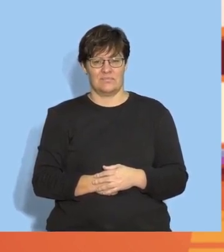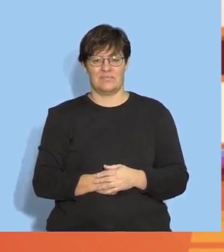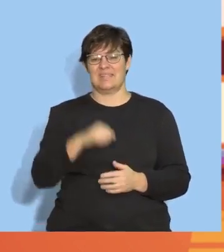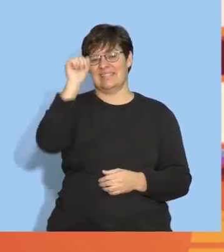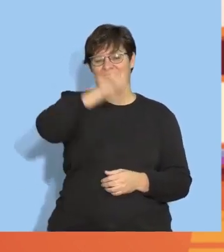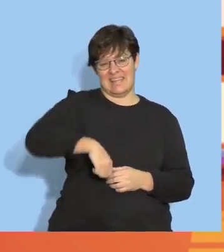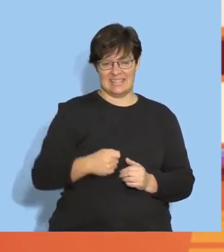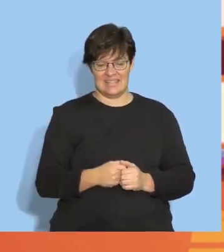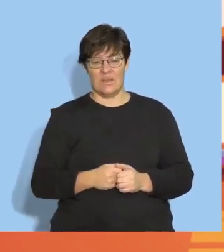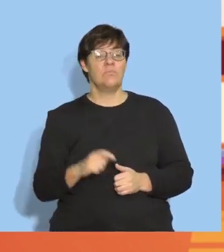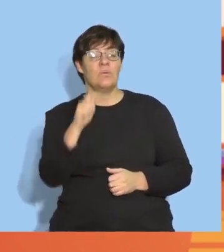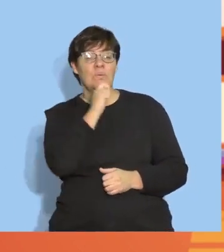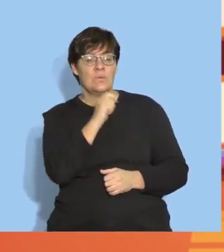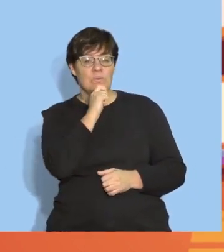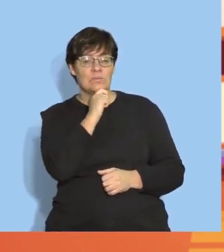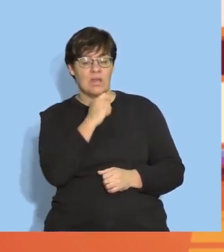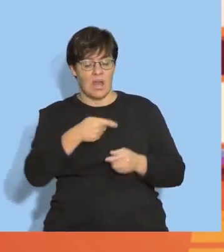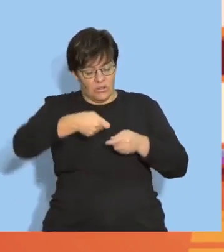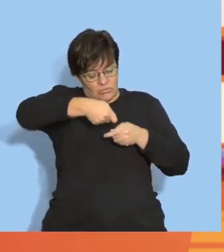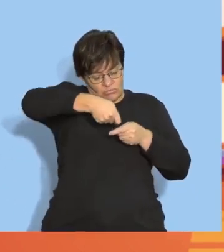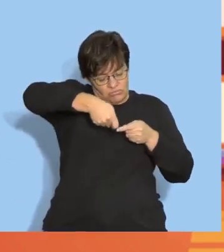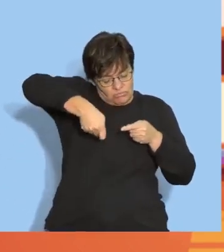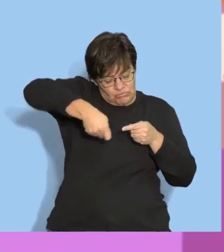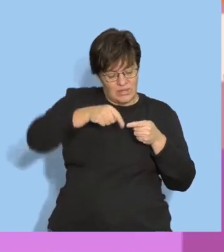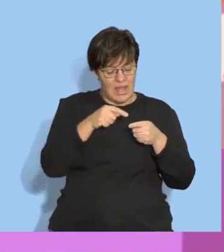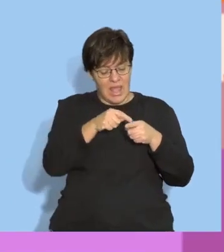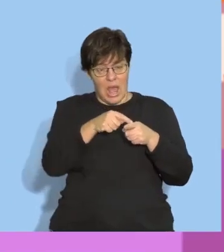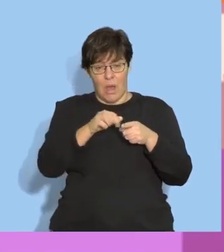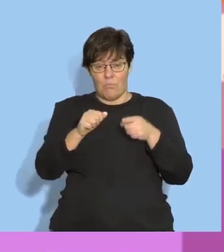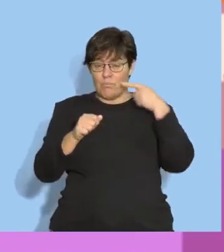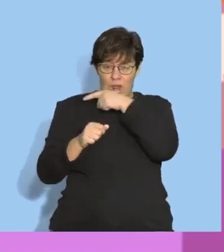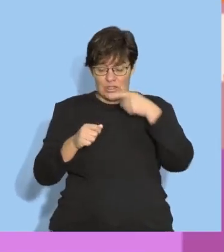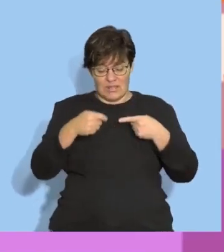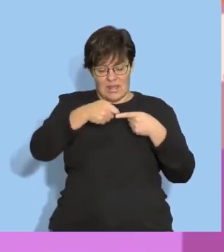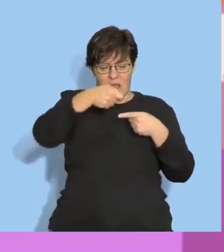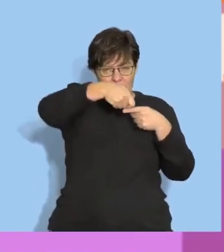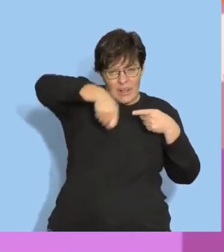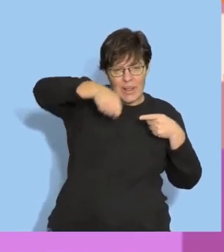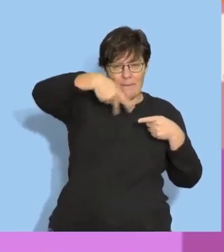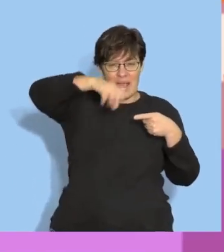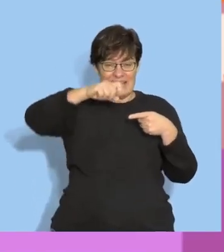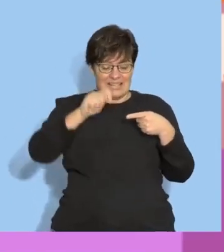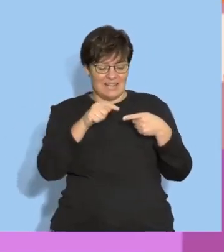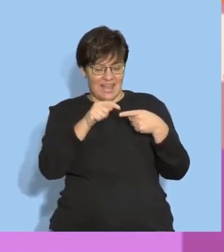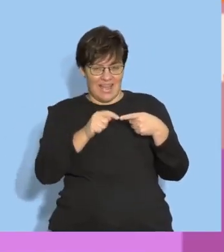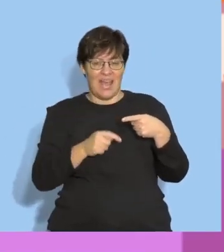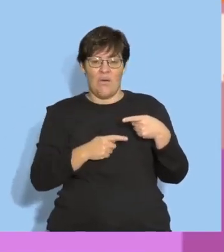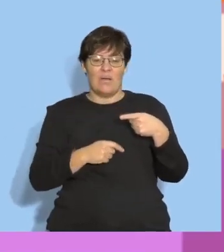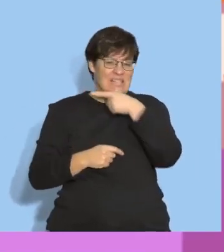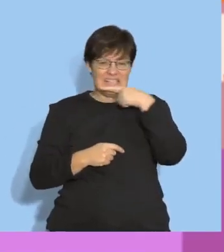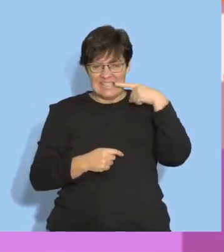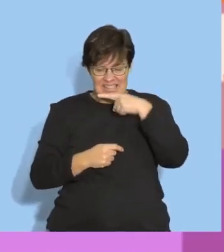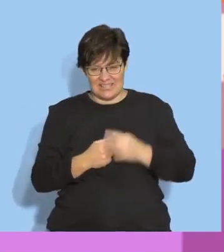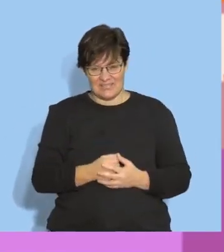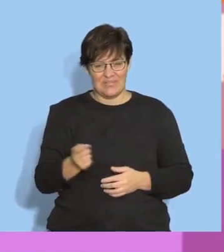Yes, we use toothpaste and a toothbrush to brush our teeth. You are all wonderful.